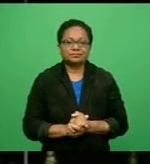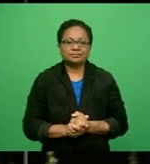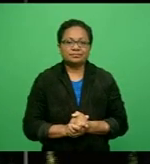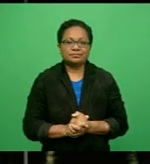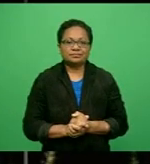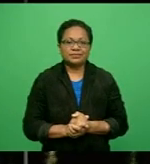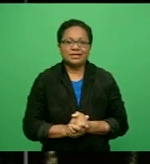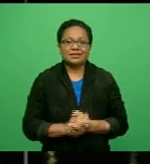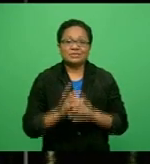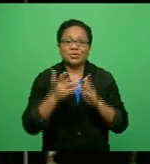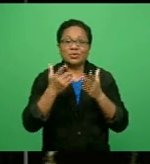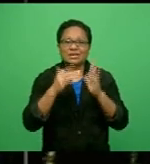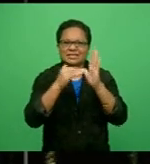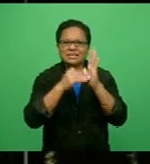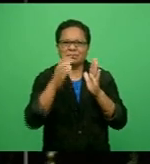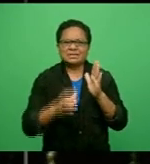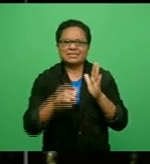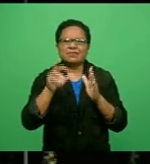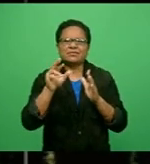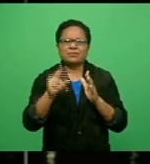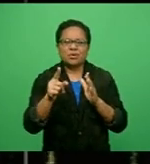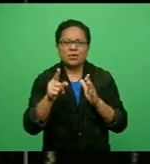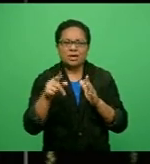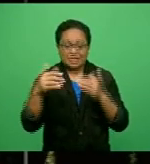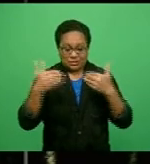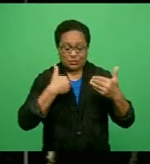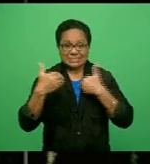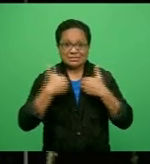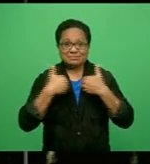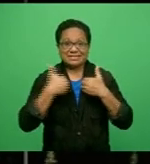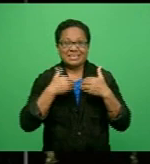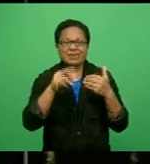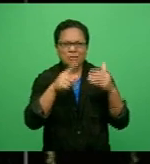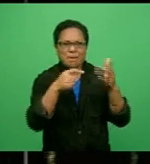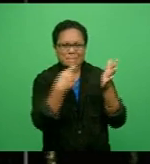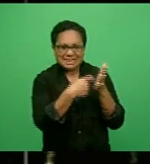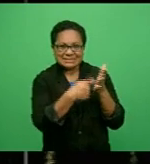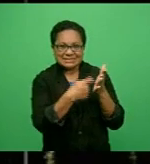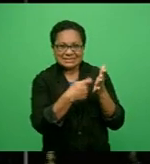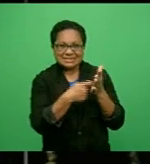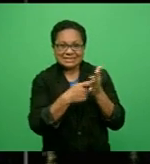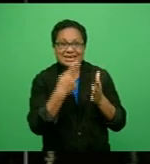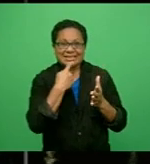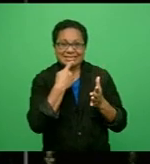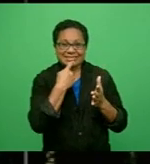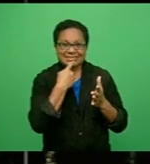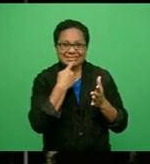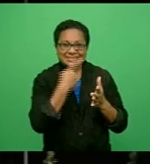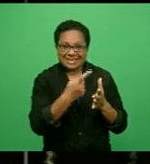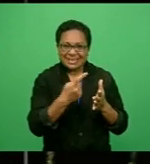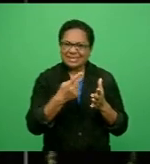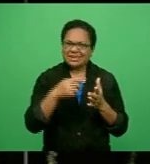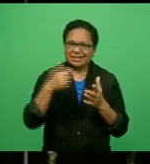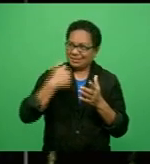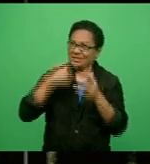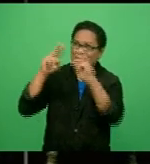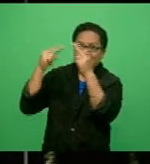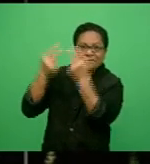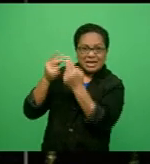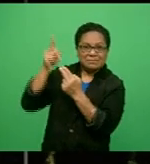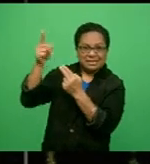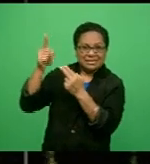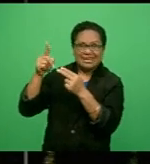chair of the University of the South Pacific Audit and Risk Committee, Mahmood Khan, says his family ties have nothing to do with concerns